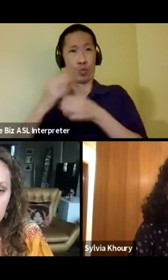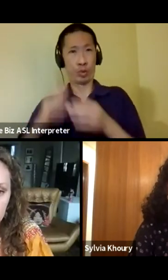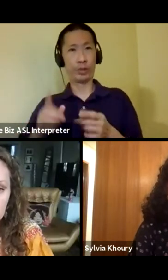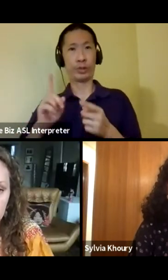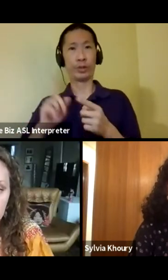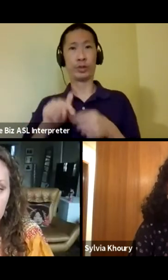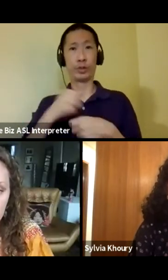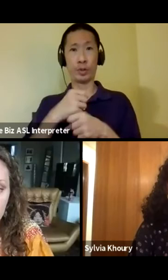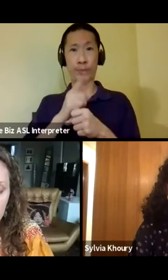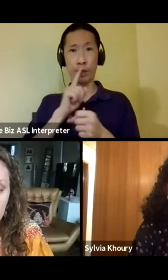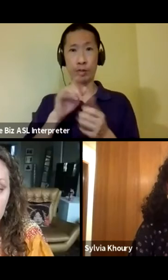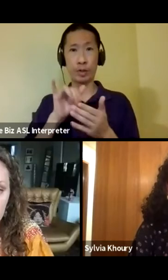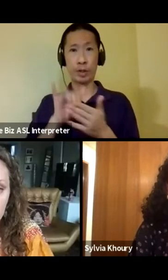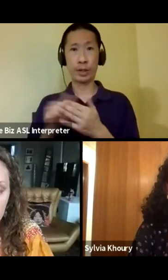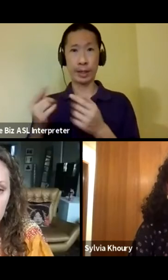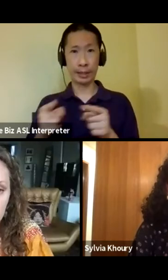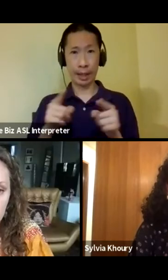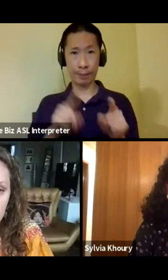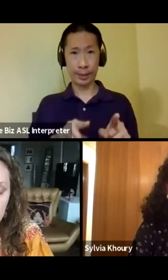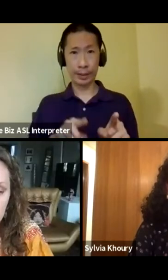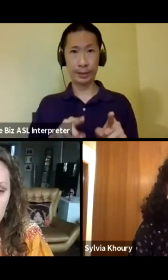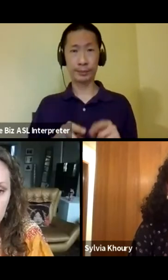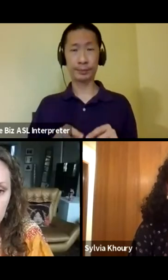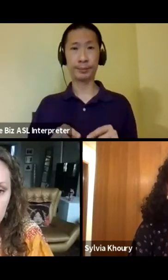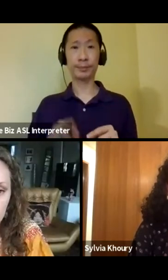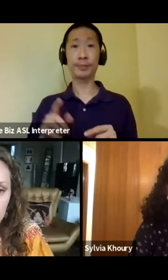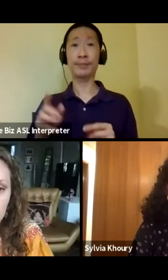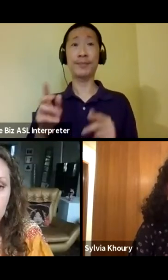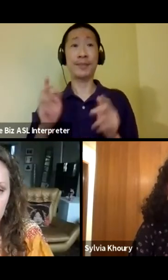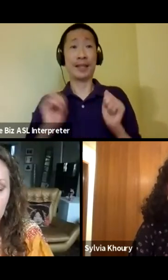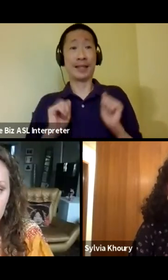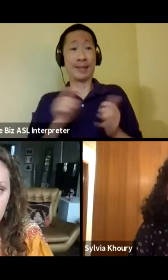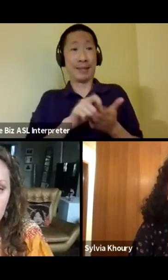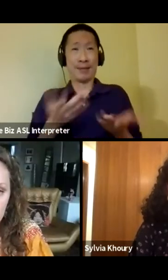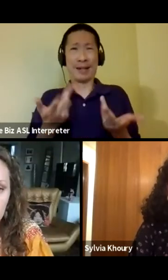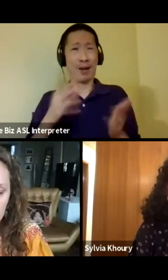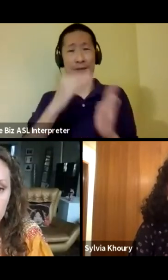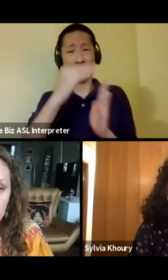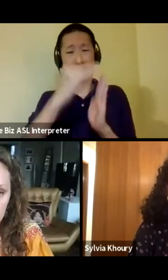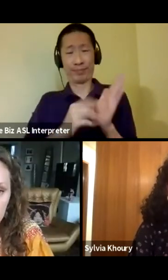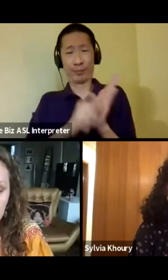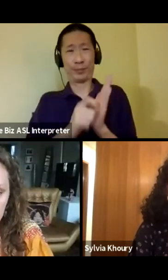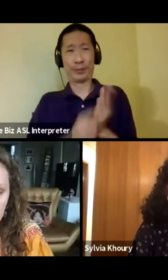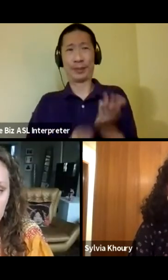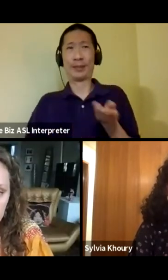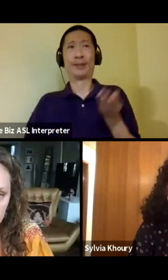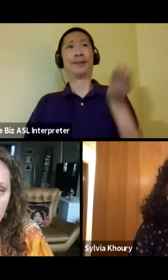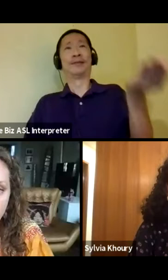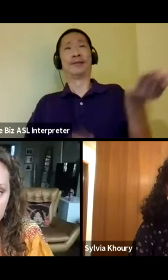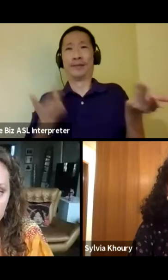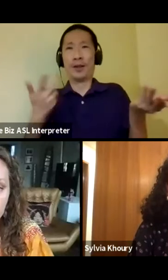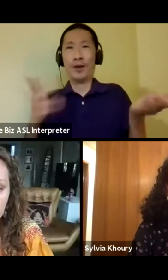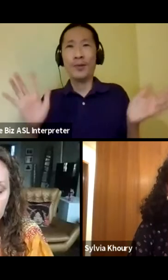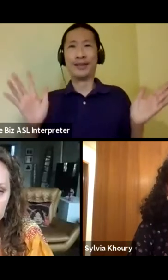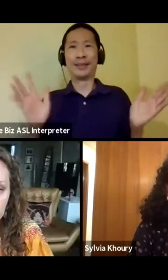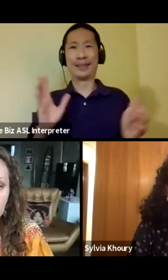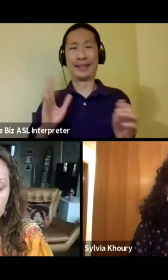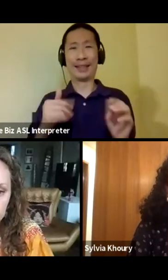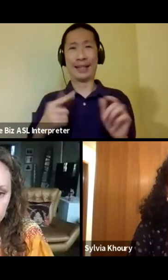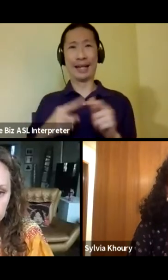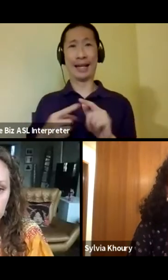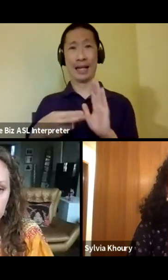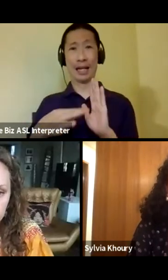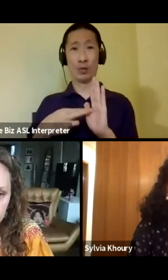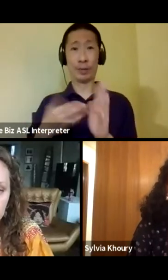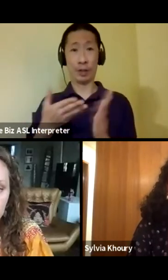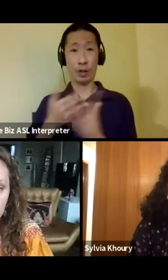to make sure that that's happening. Um, the playwright cannot, you know, they've already written an entire play about this. So it's like, and represented